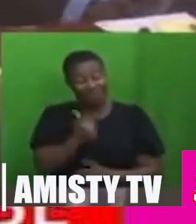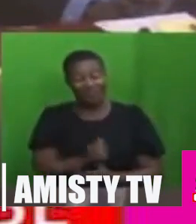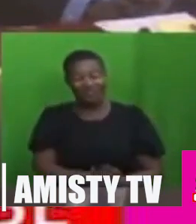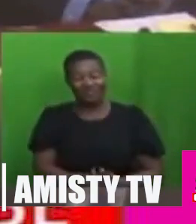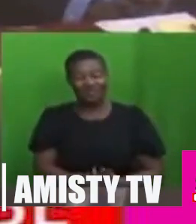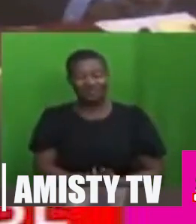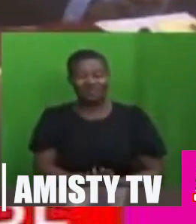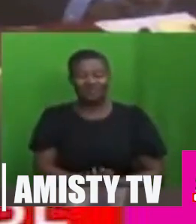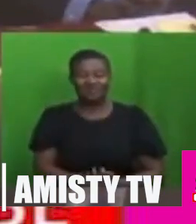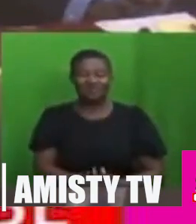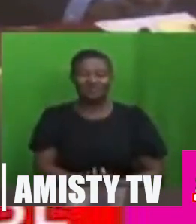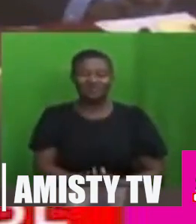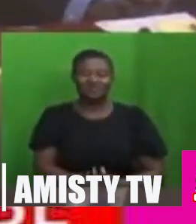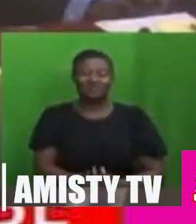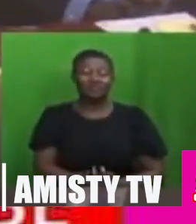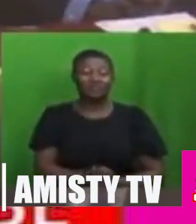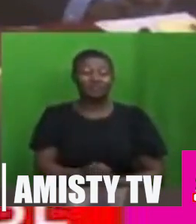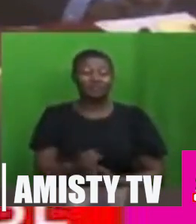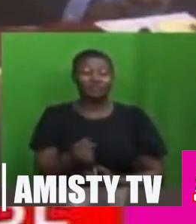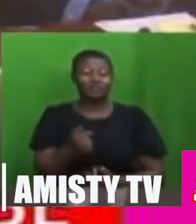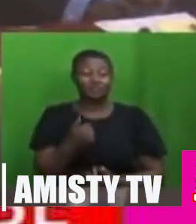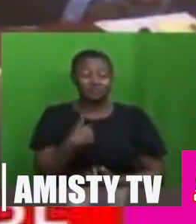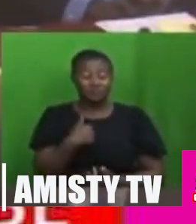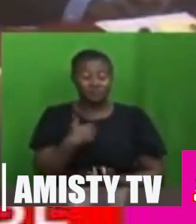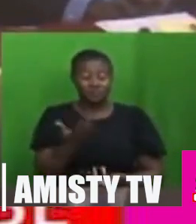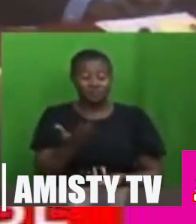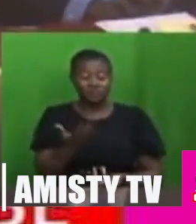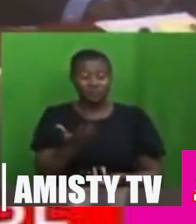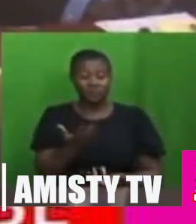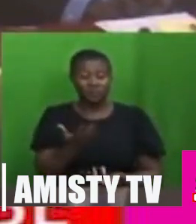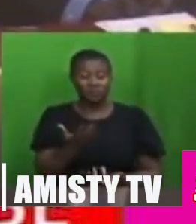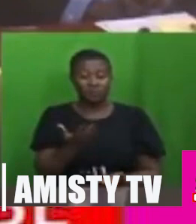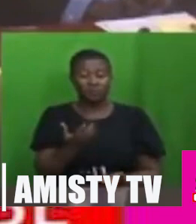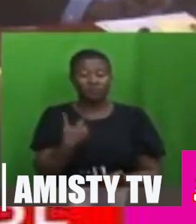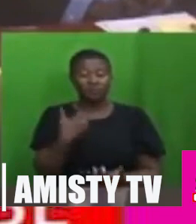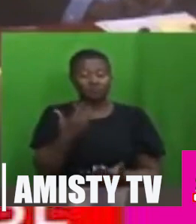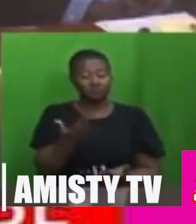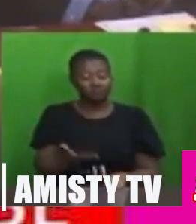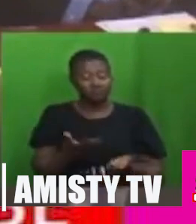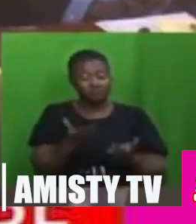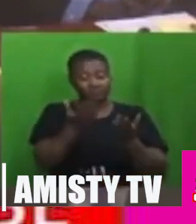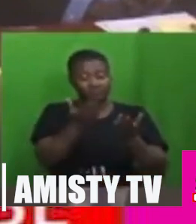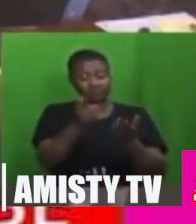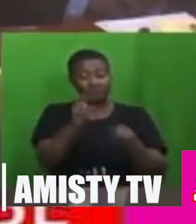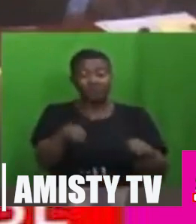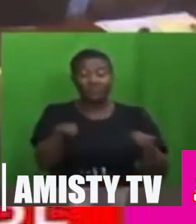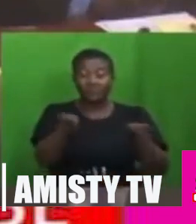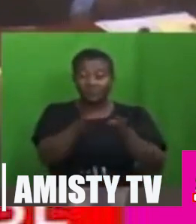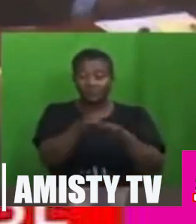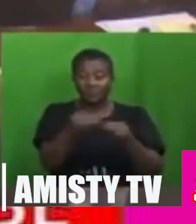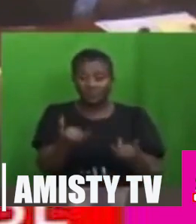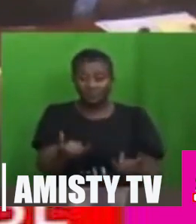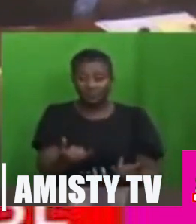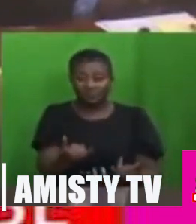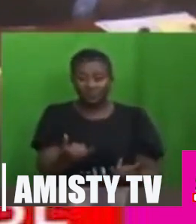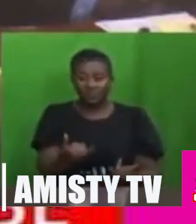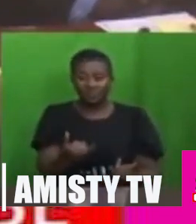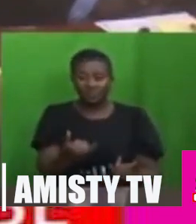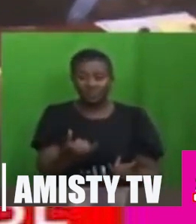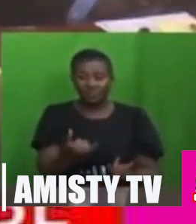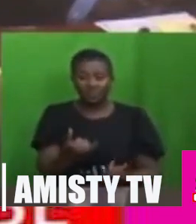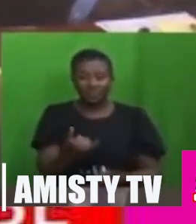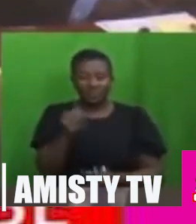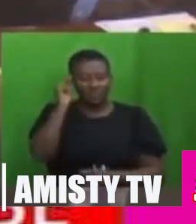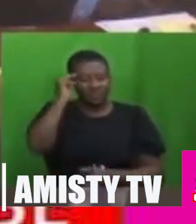I will move for the suspension of the House. But in doing so, let our minister not say